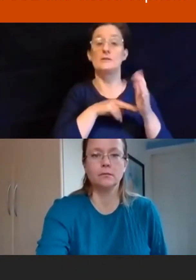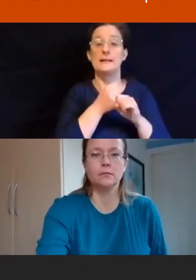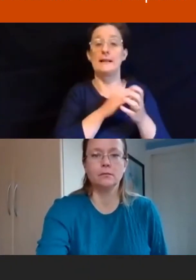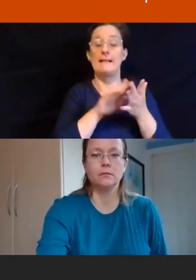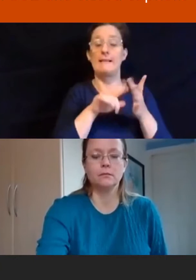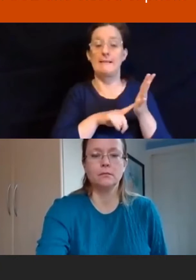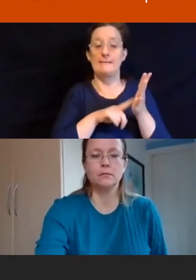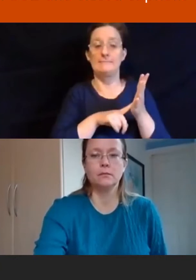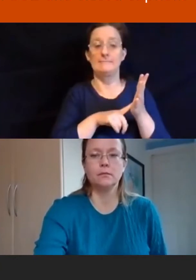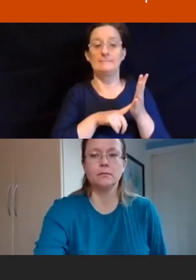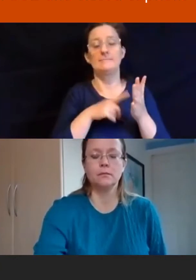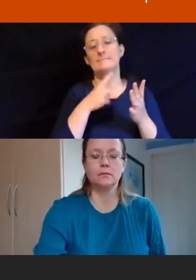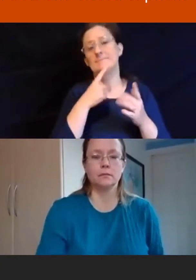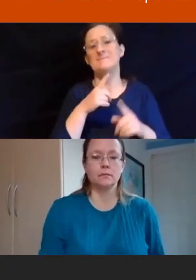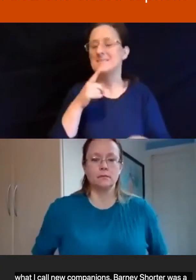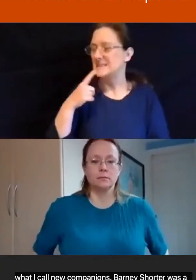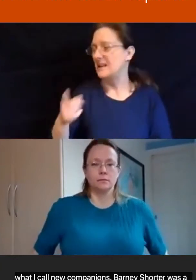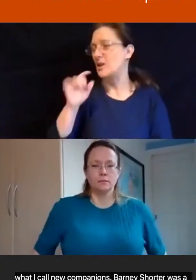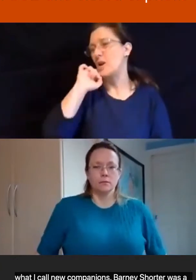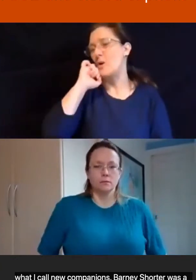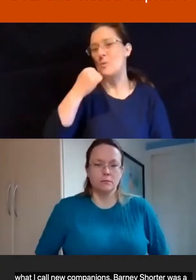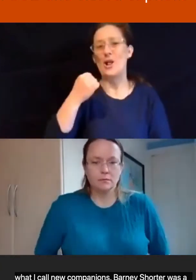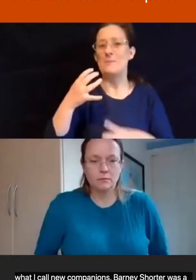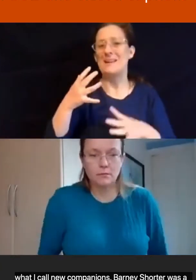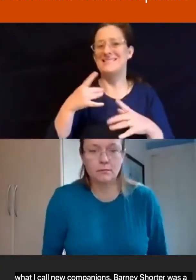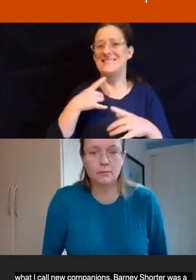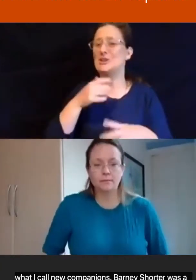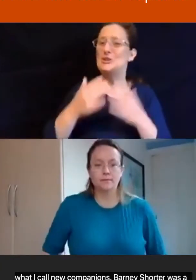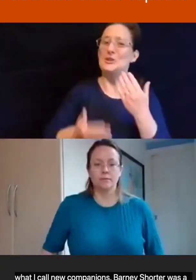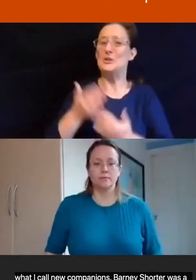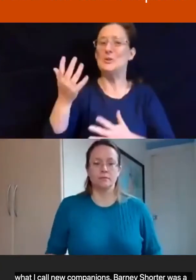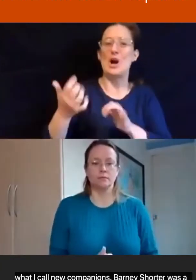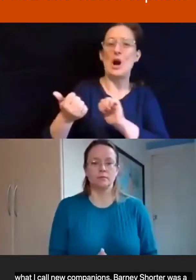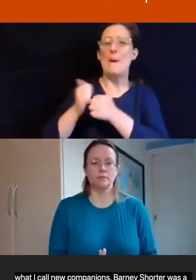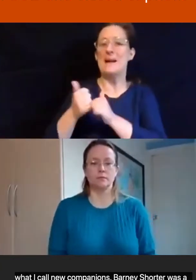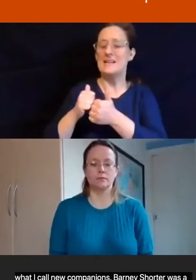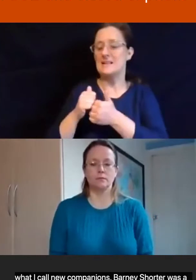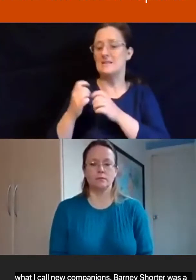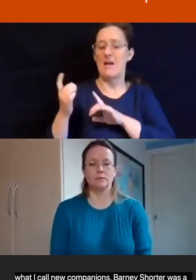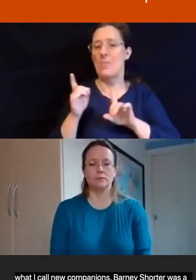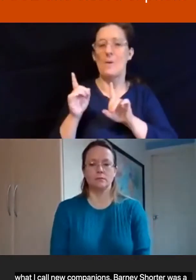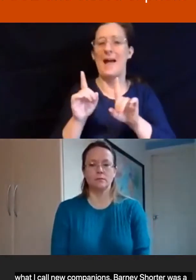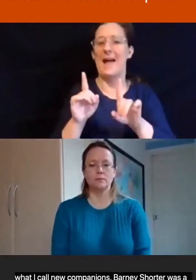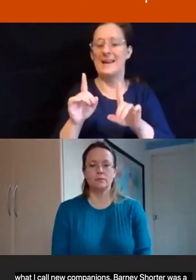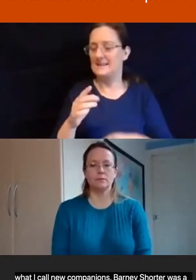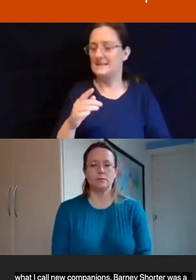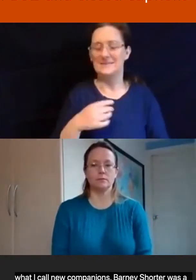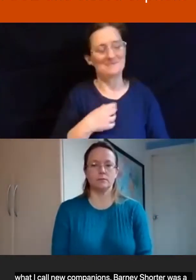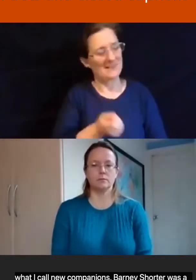he said, there will be new companions upon the way. And politely I smiled at Barney,